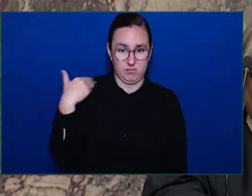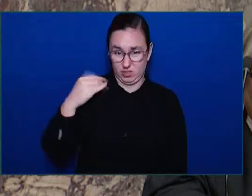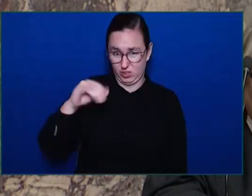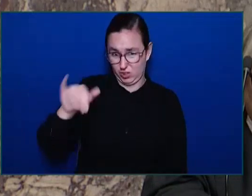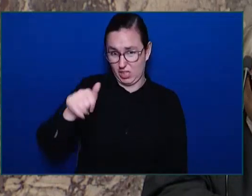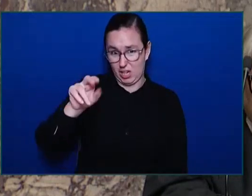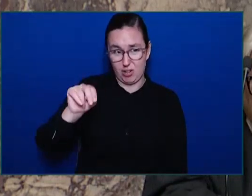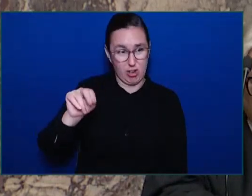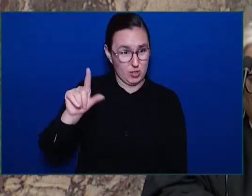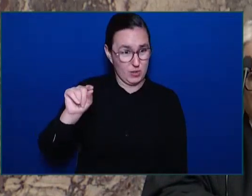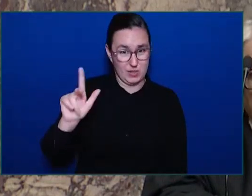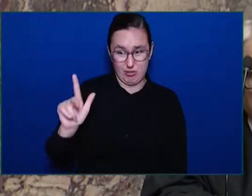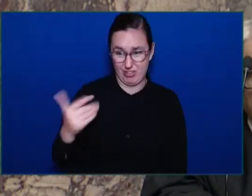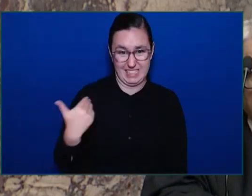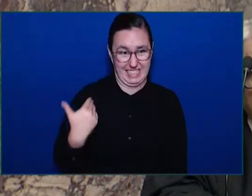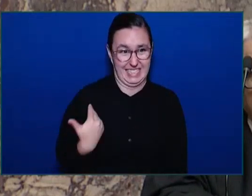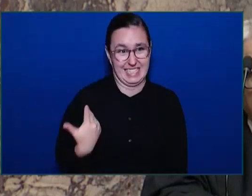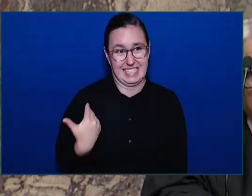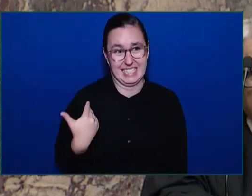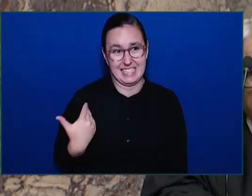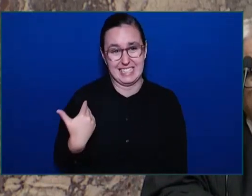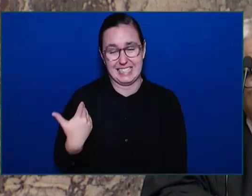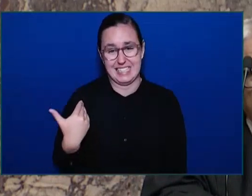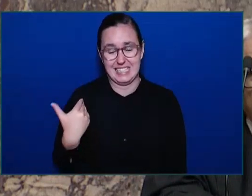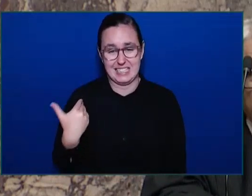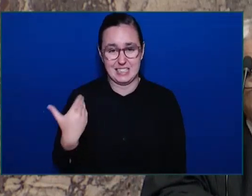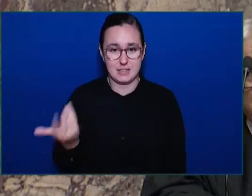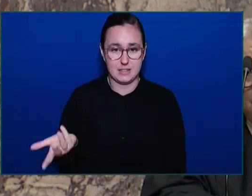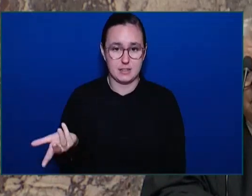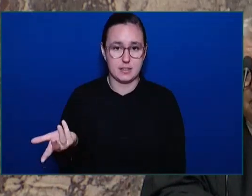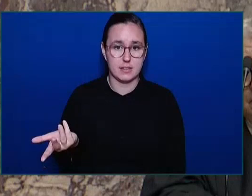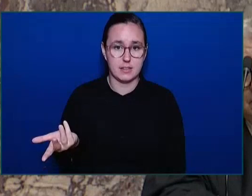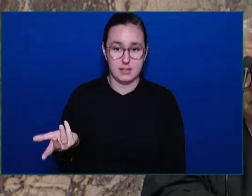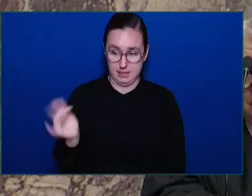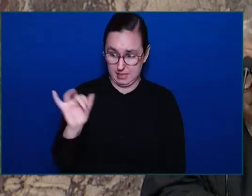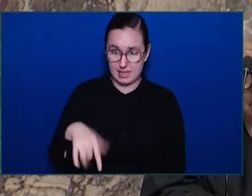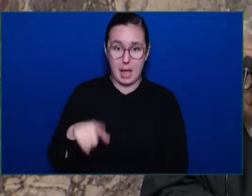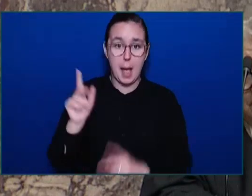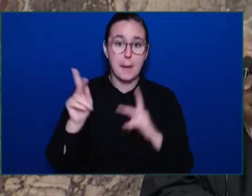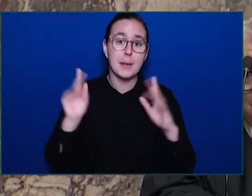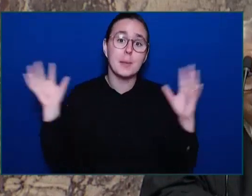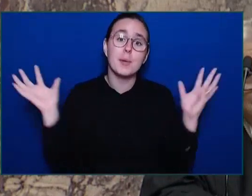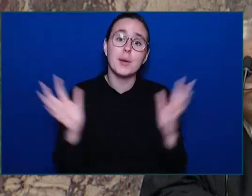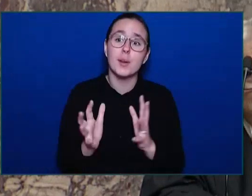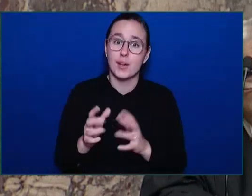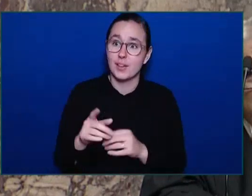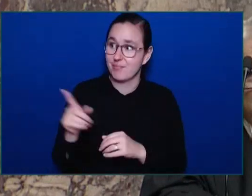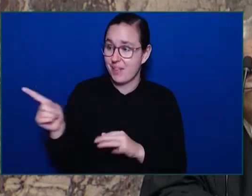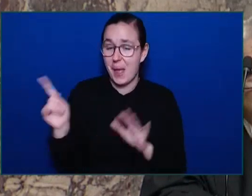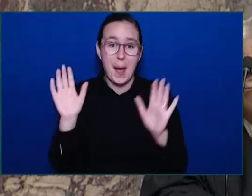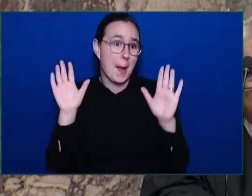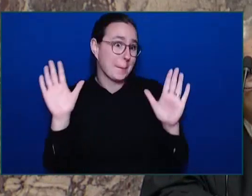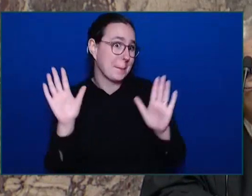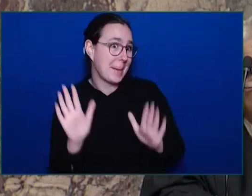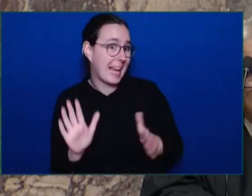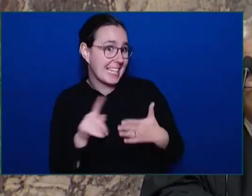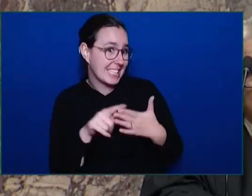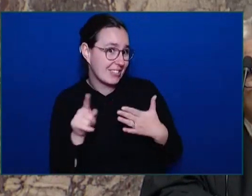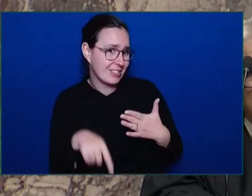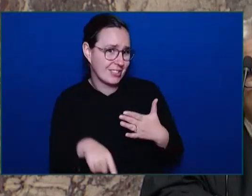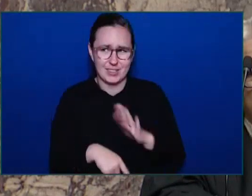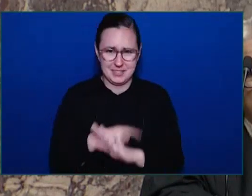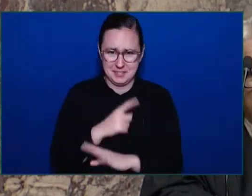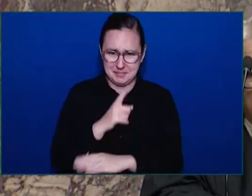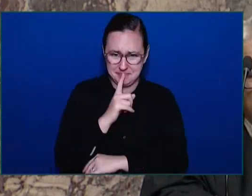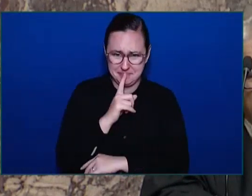There was no mention of amazing results. One resident, Karen Kovicca, spoke out about